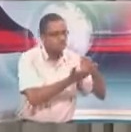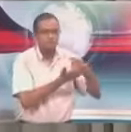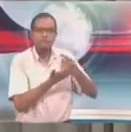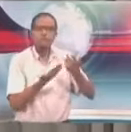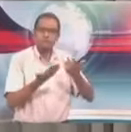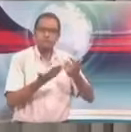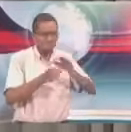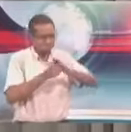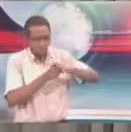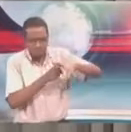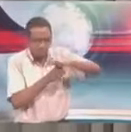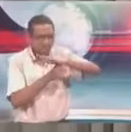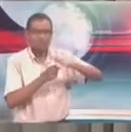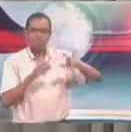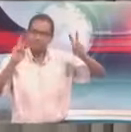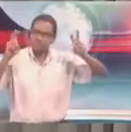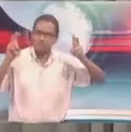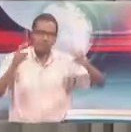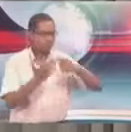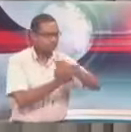creation of disinformation,